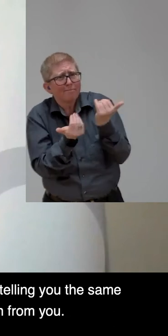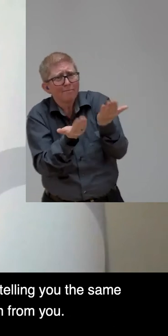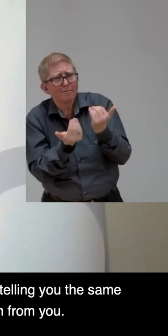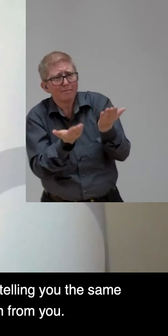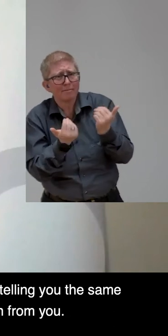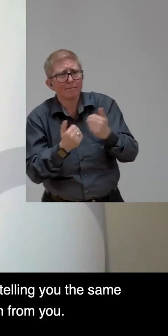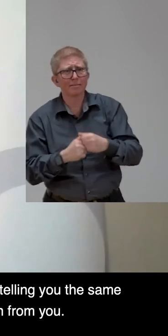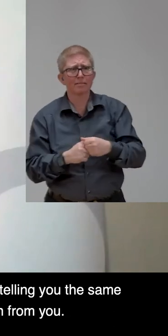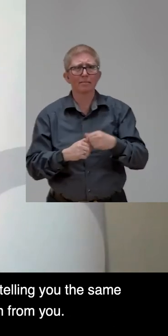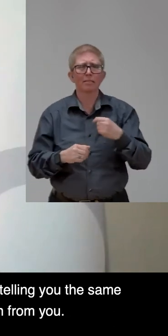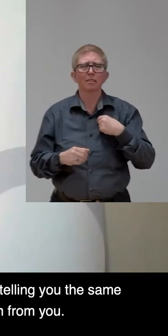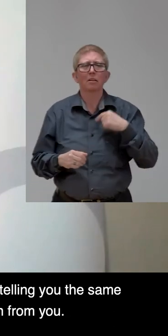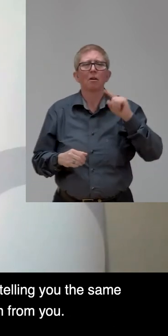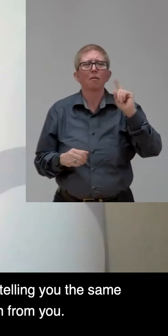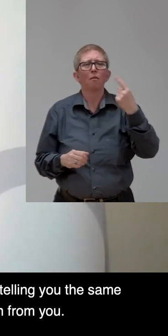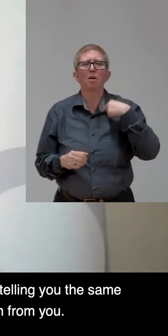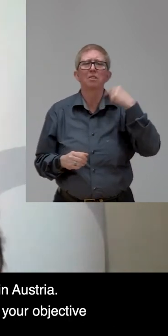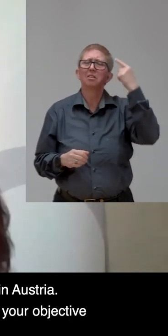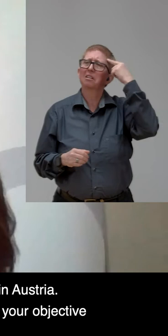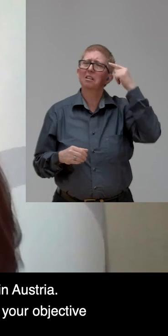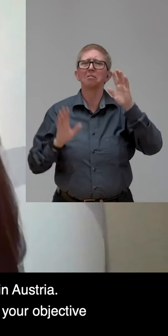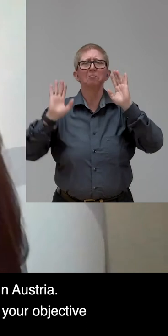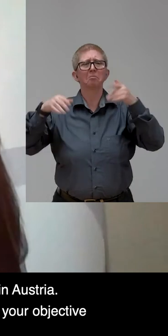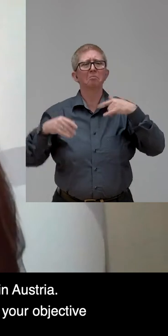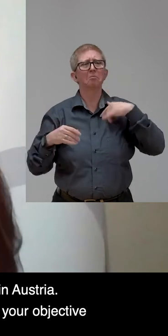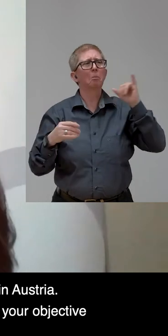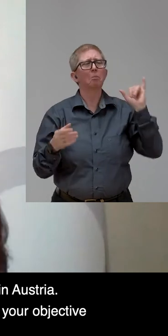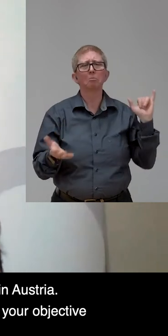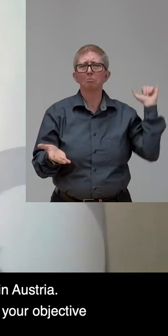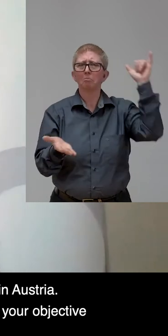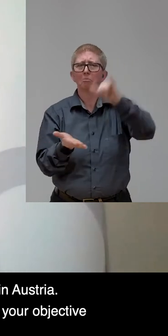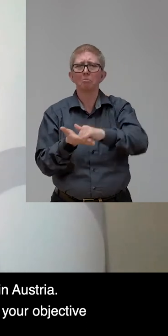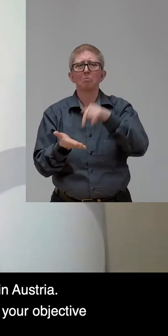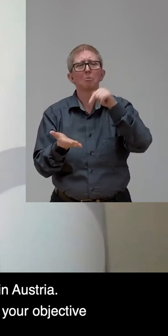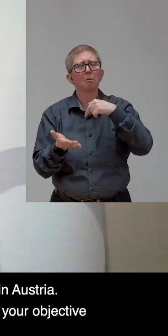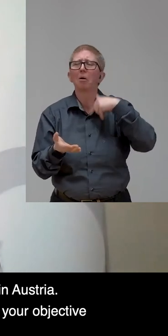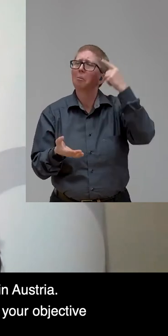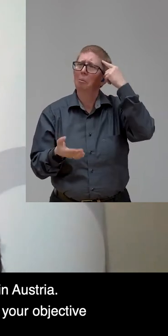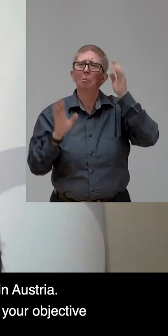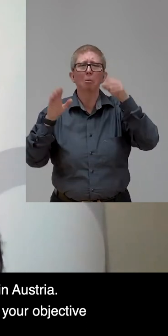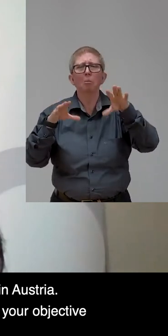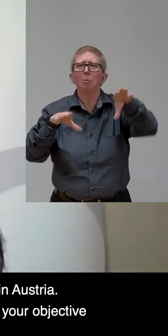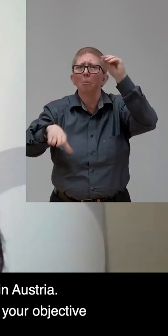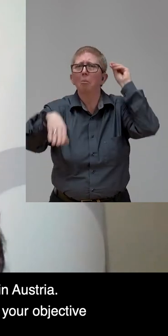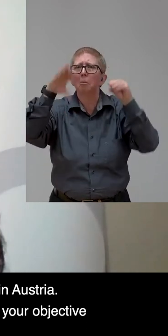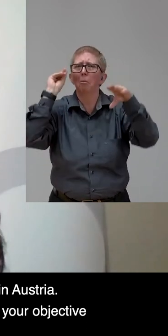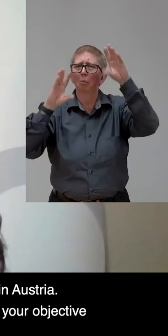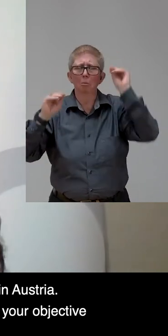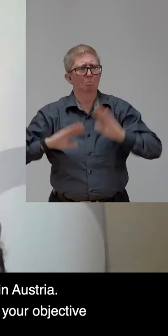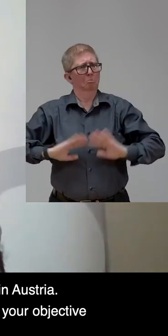at the beginning was to learn from you. That's why we spent a lot of time the first year in Vienna in Austria,